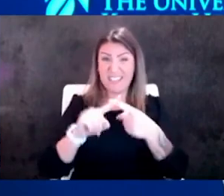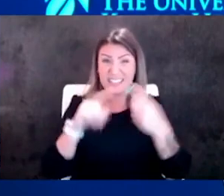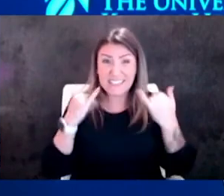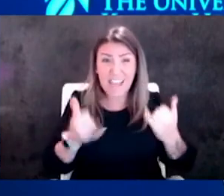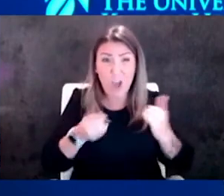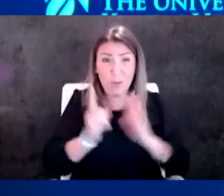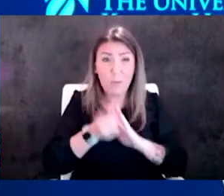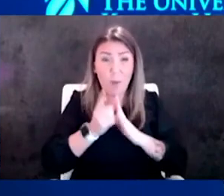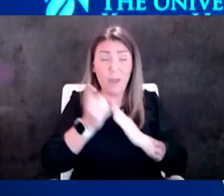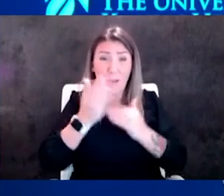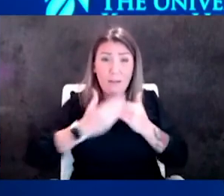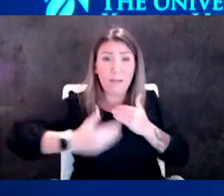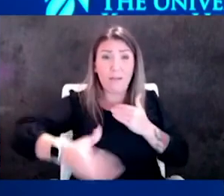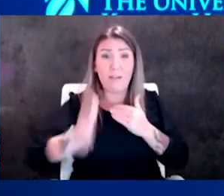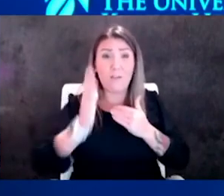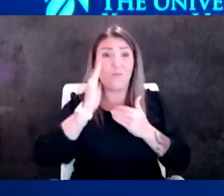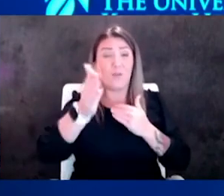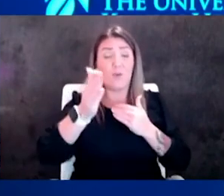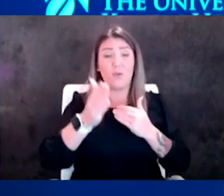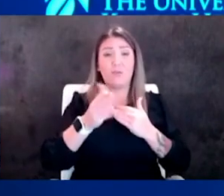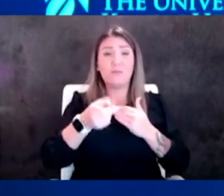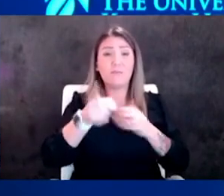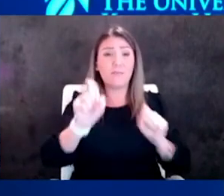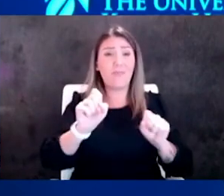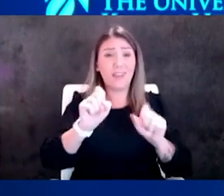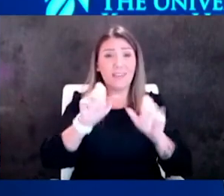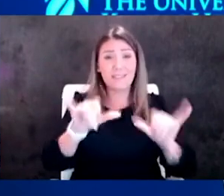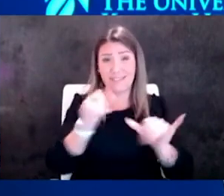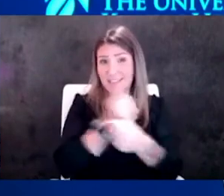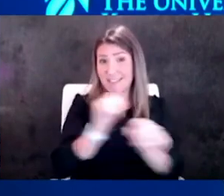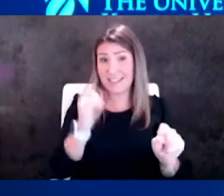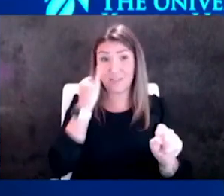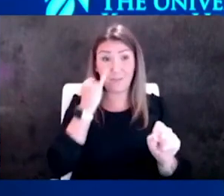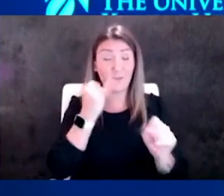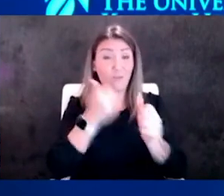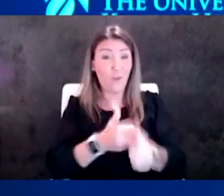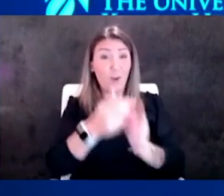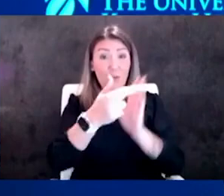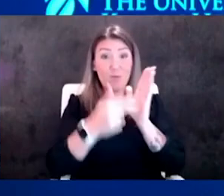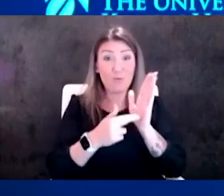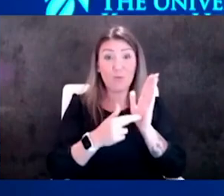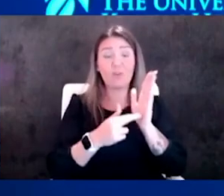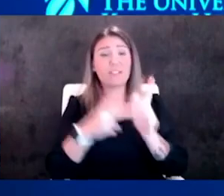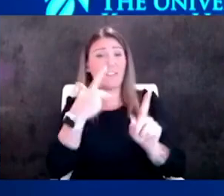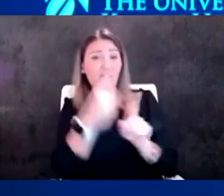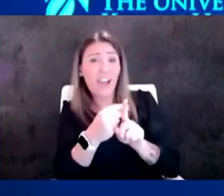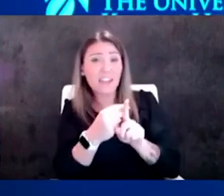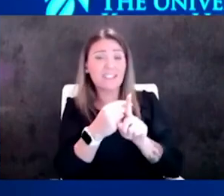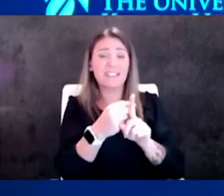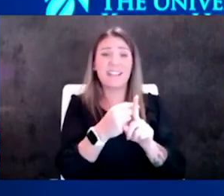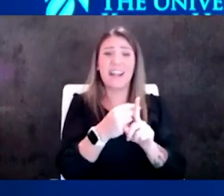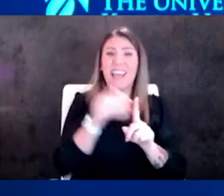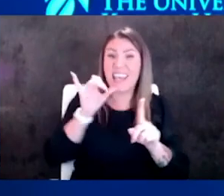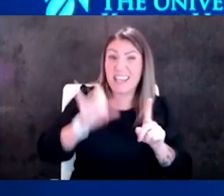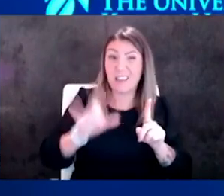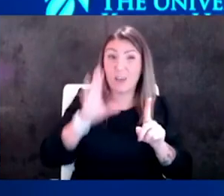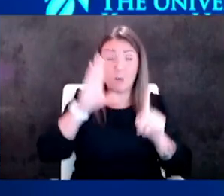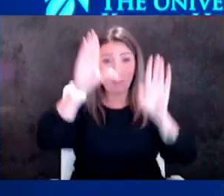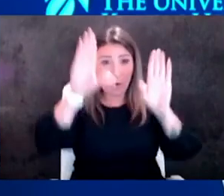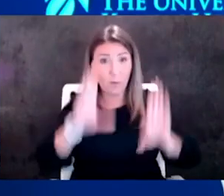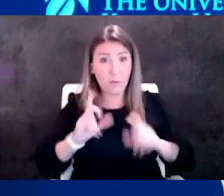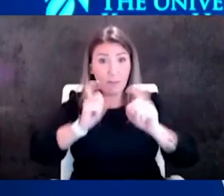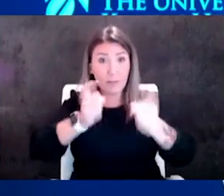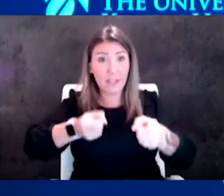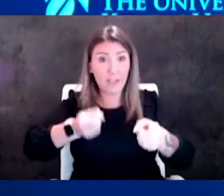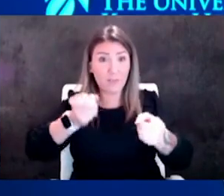forward you can stay safe if you follow the rules if you get vaccinated that will be the greatest gift you can give to